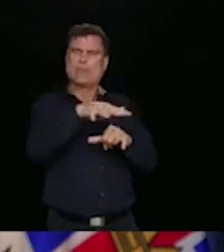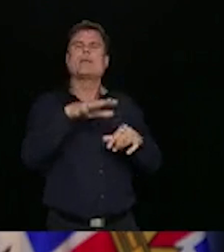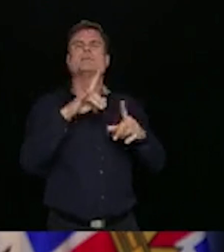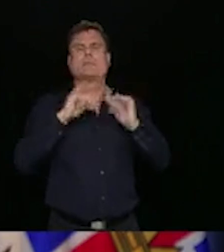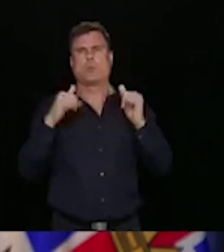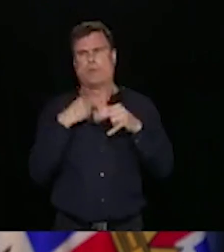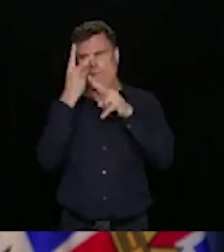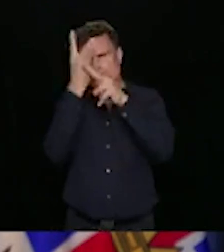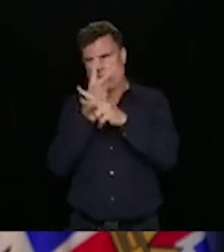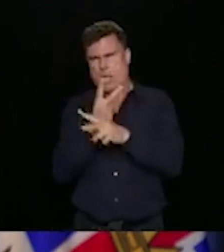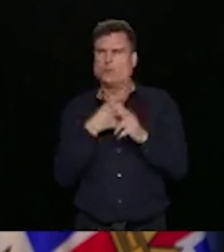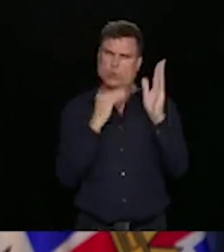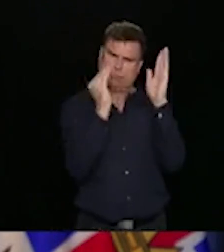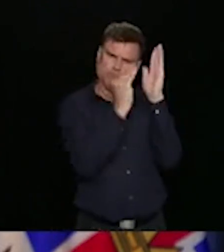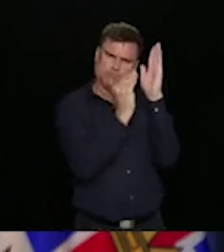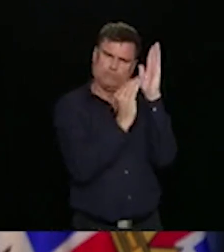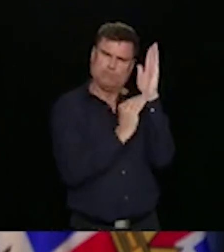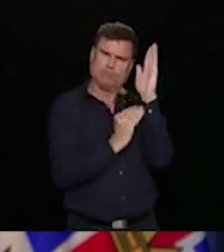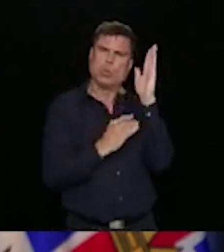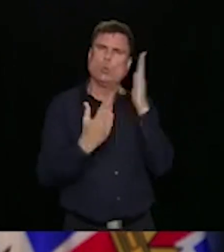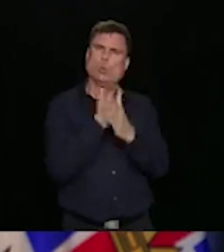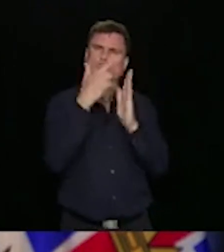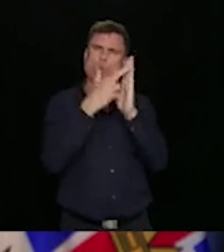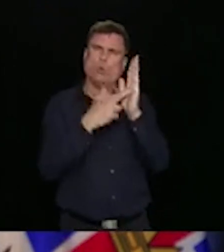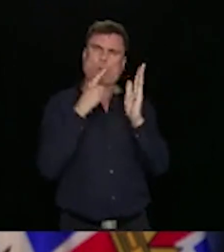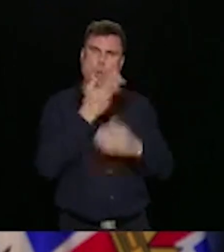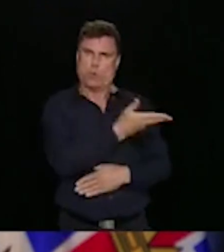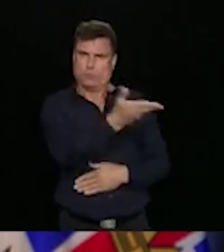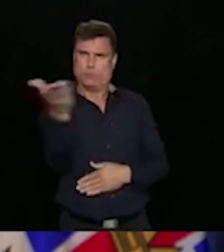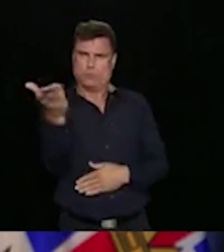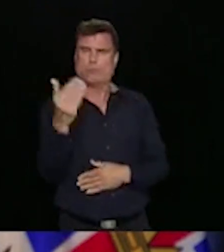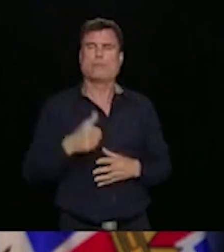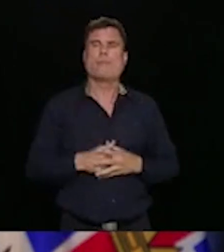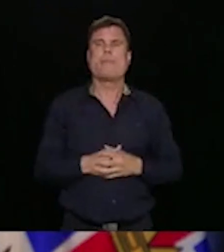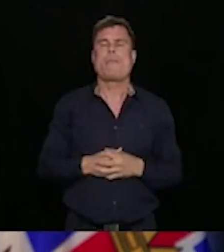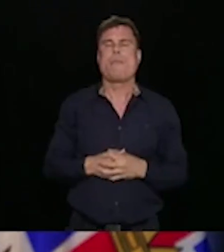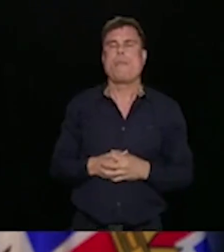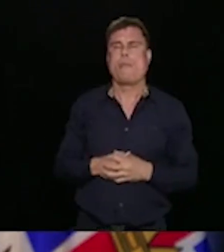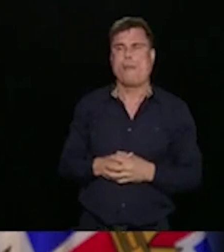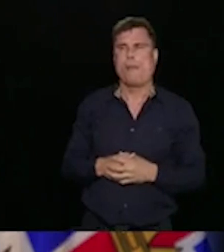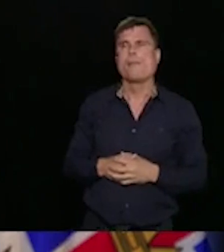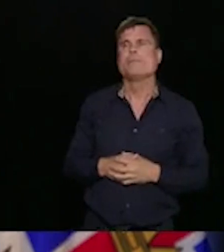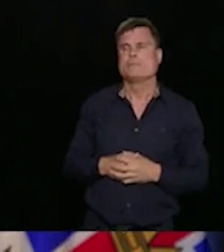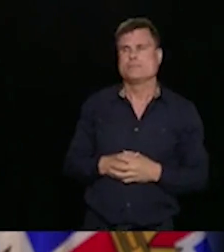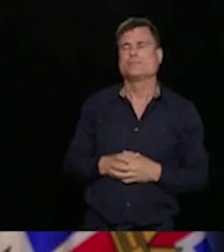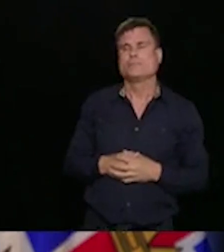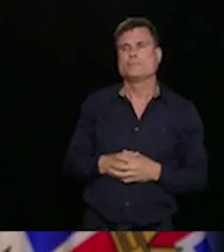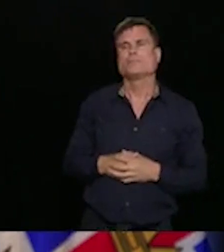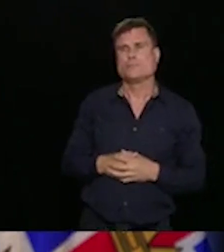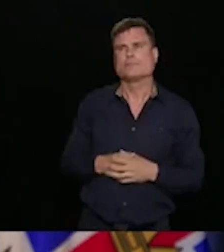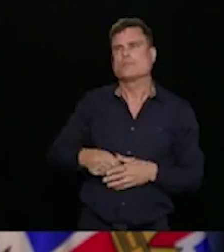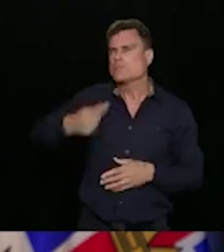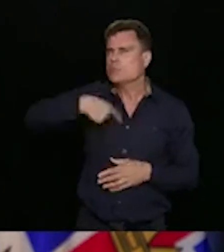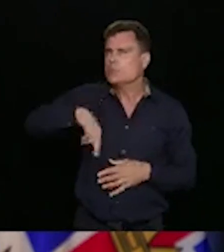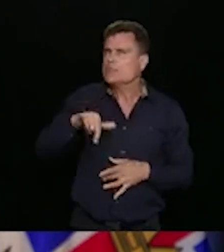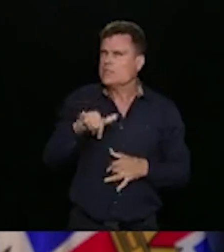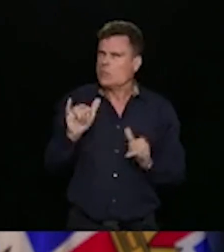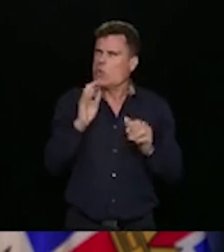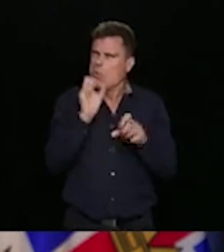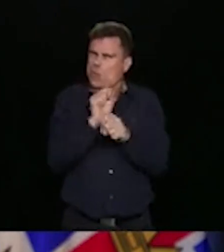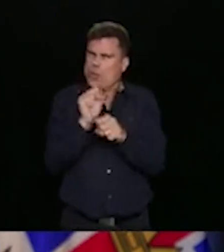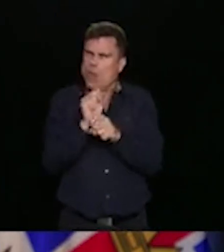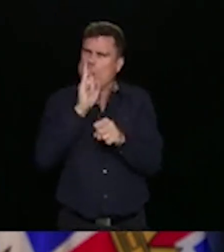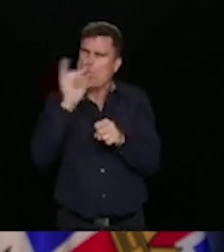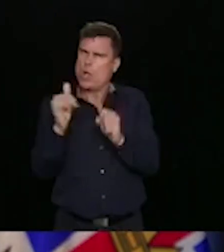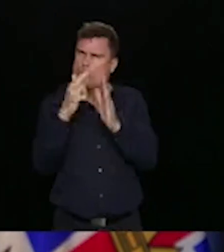working out and we have reached out to make sure that we can do it in a way that is manageable. As we have done with all of